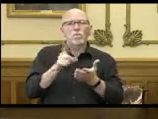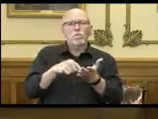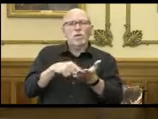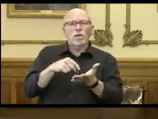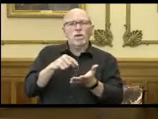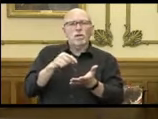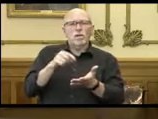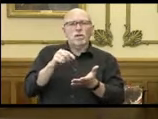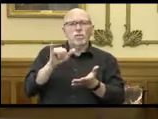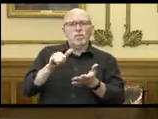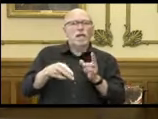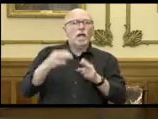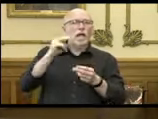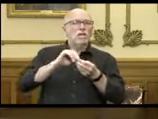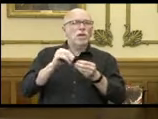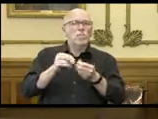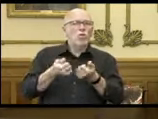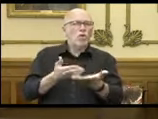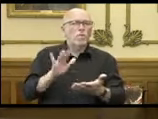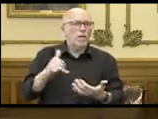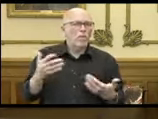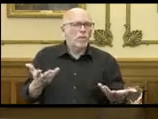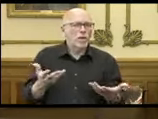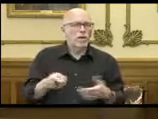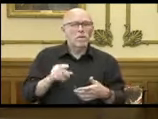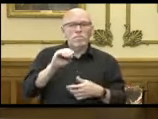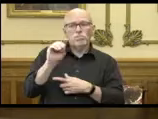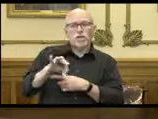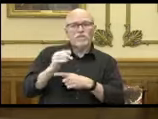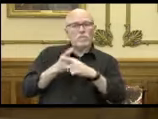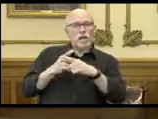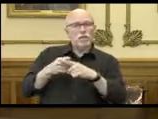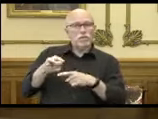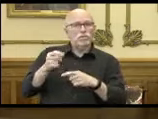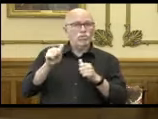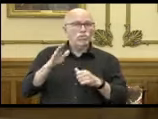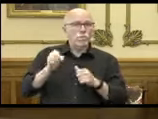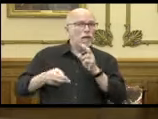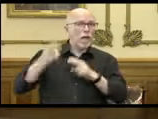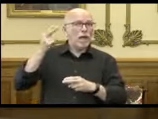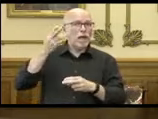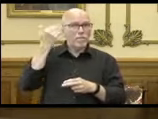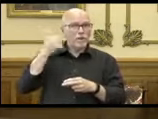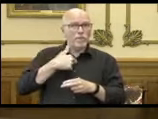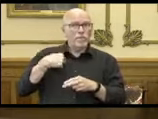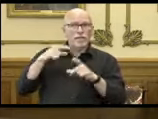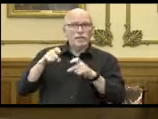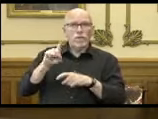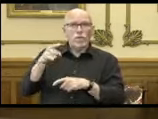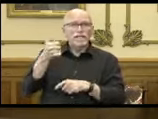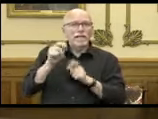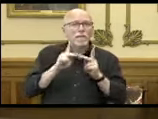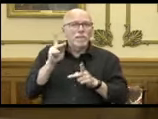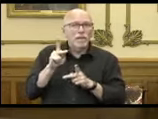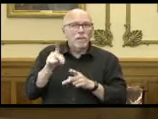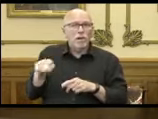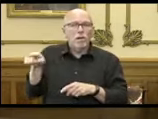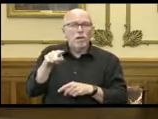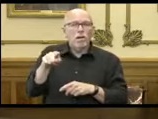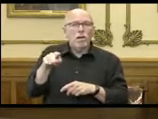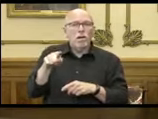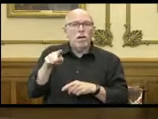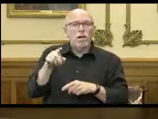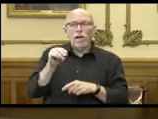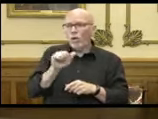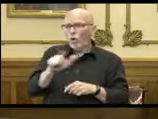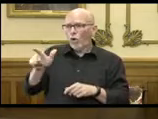high numbers are from. The percent positivity, for instance, can be very high because we tested only 10 people in that county and they